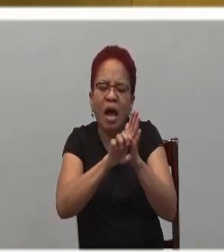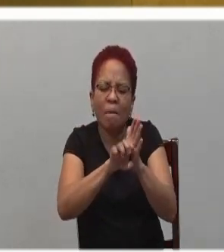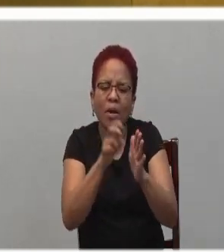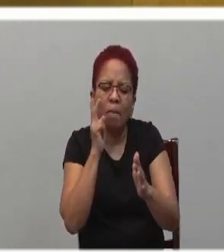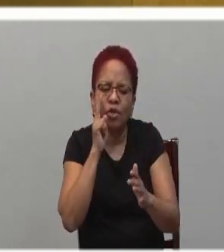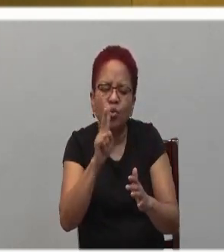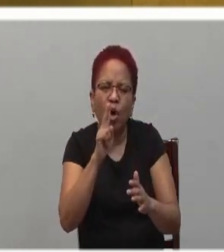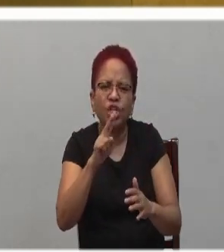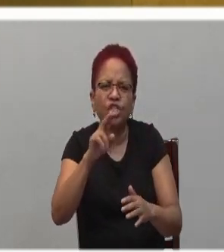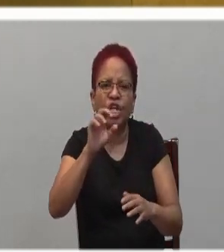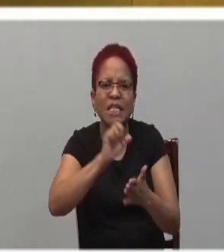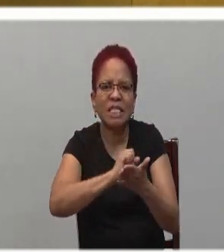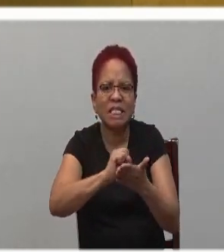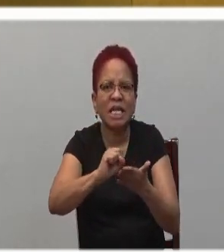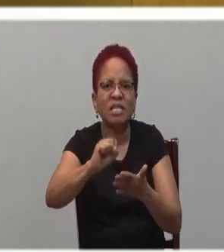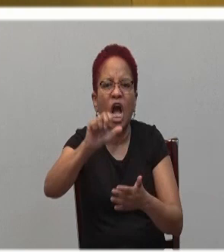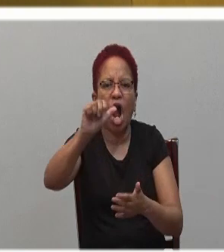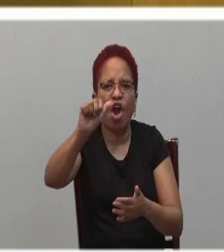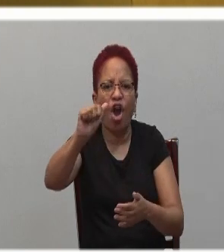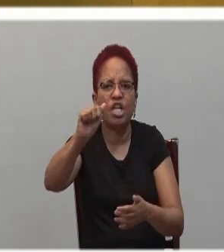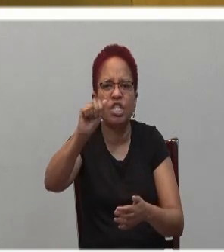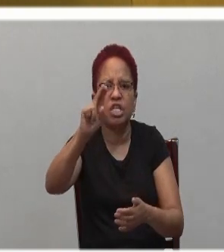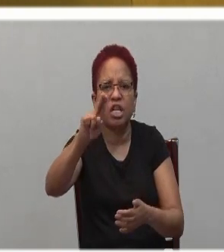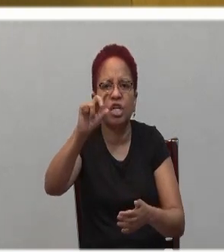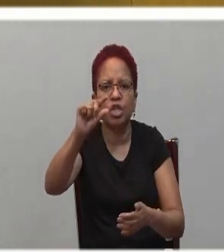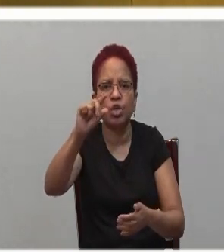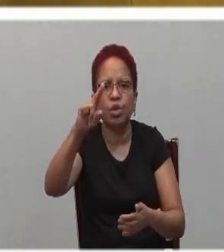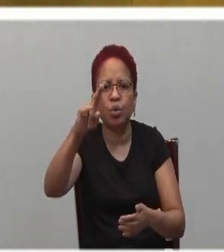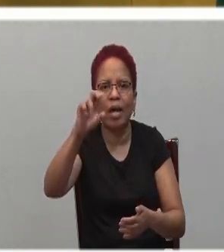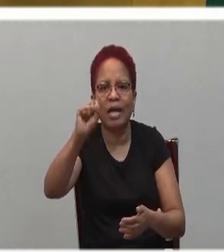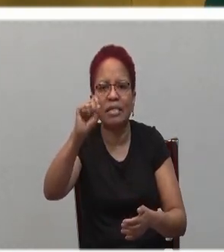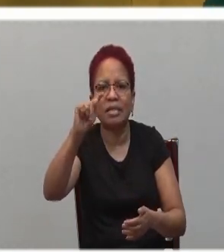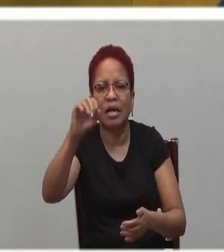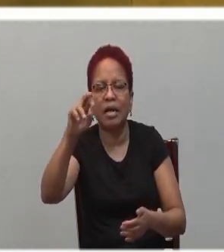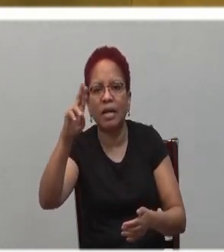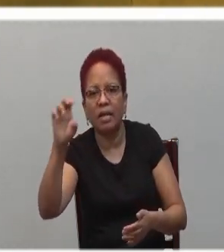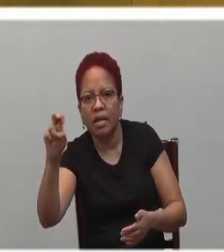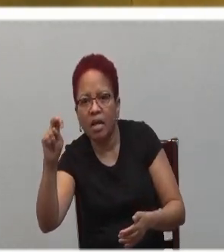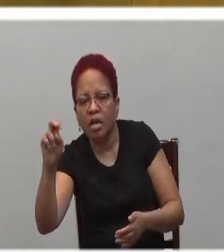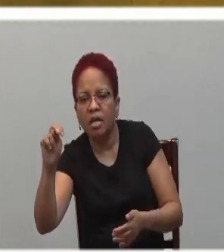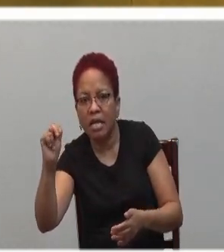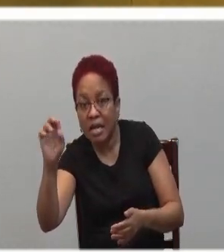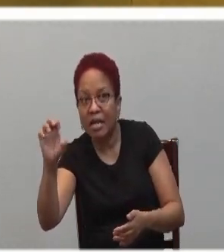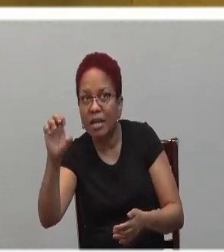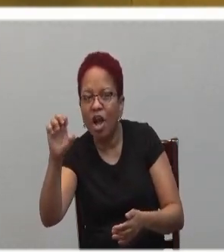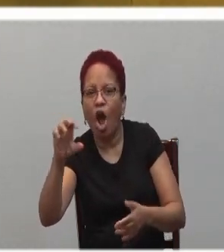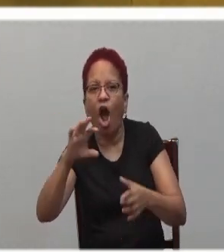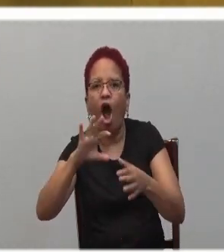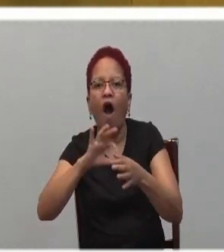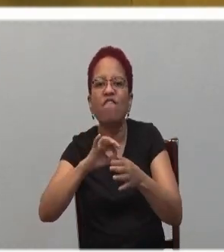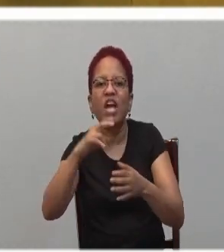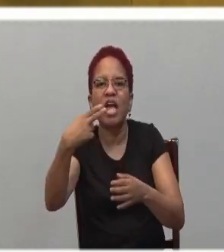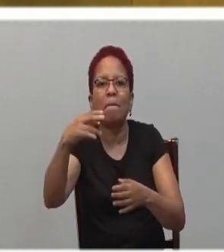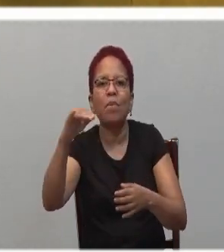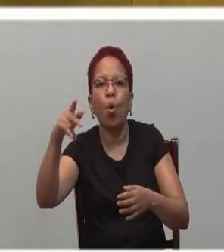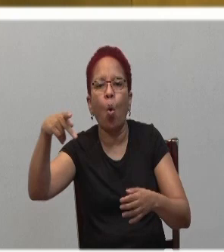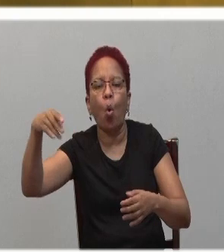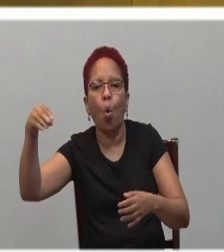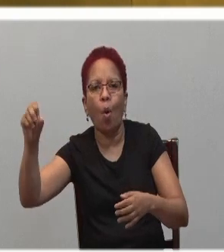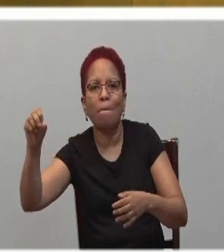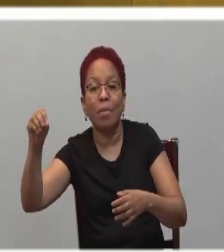Hippo, the North African saint, who chased after many temporary things,